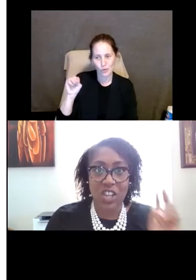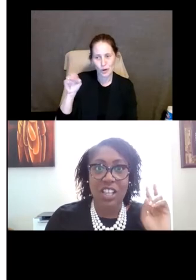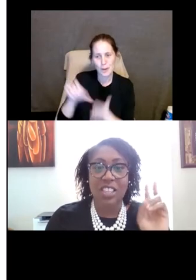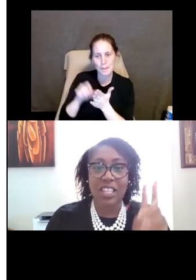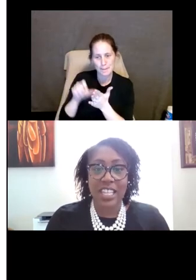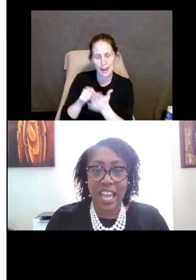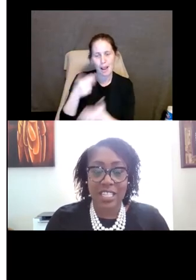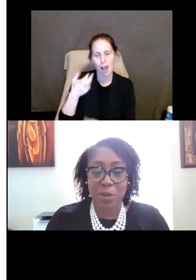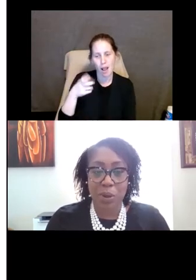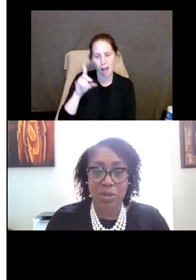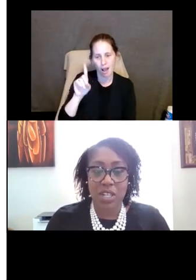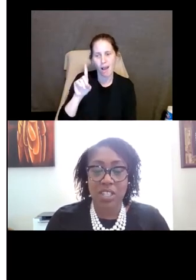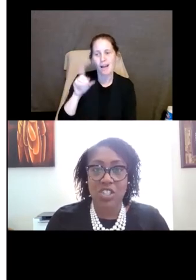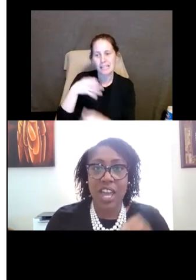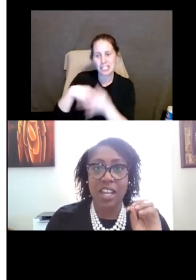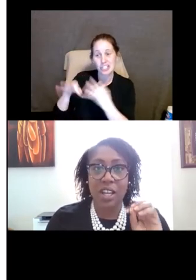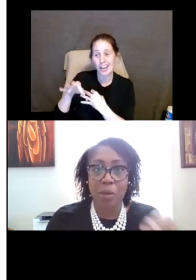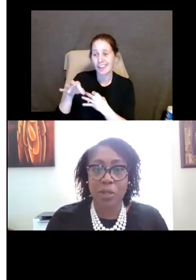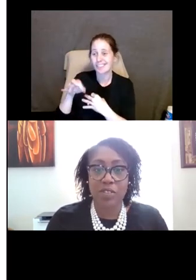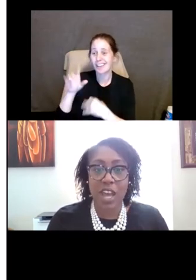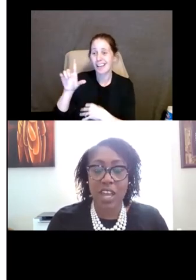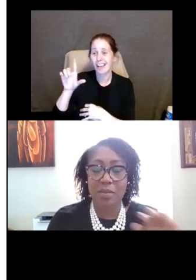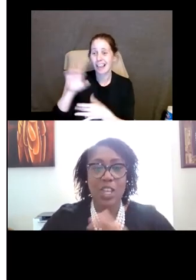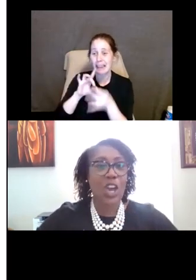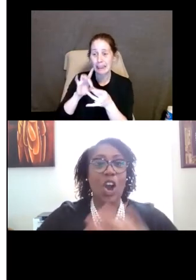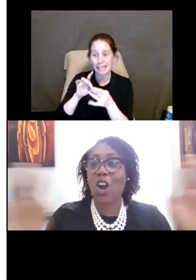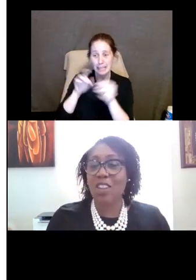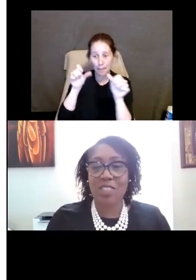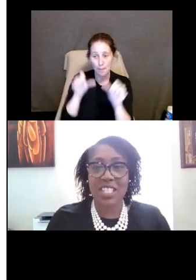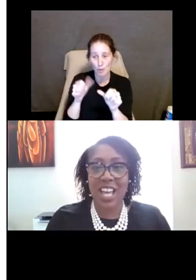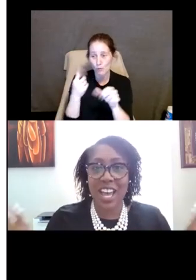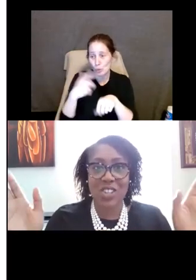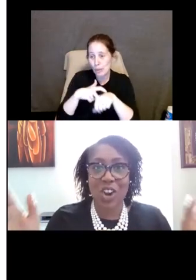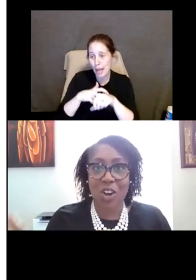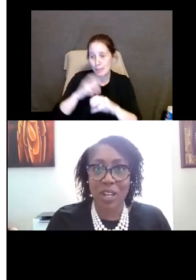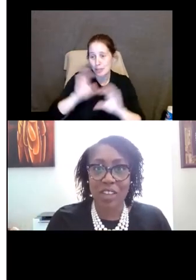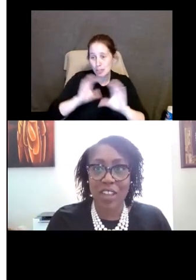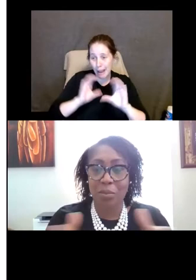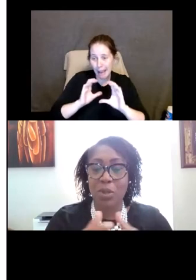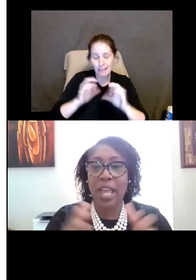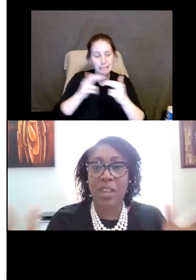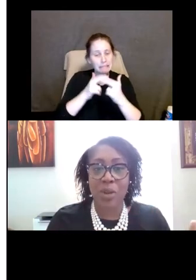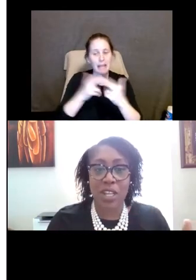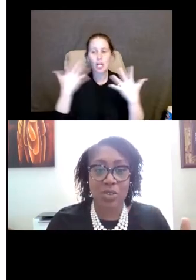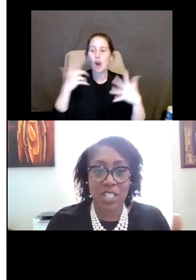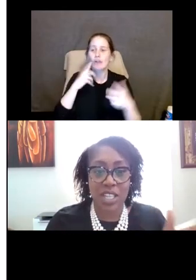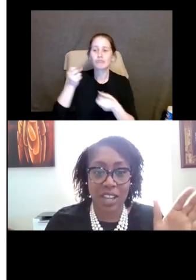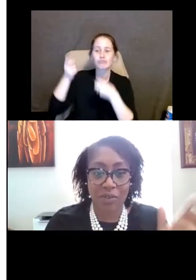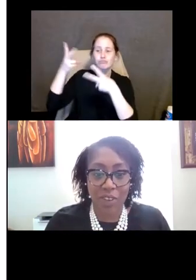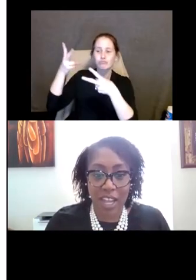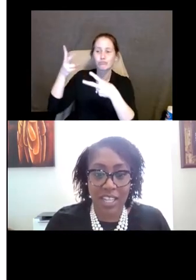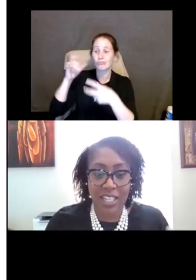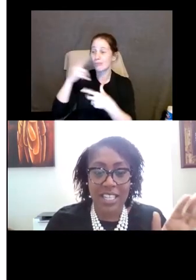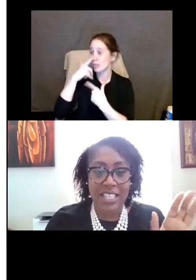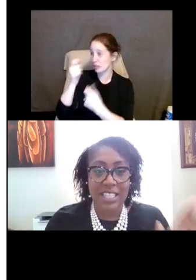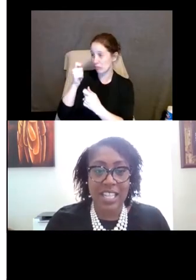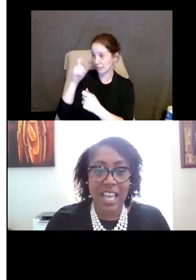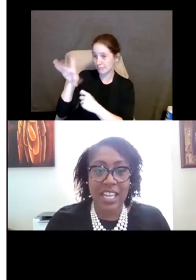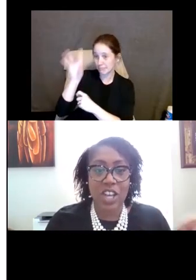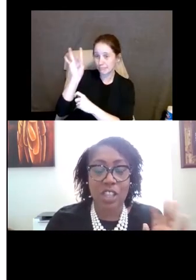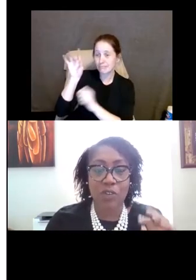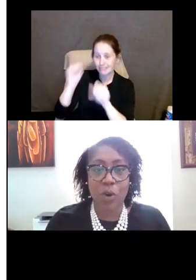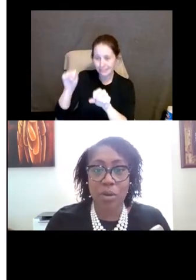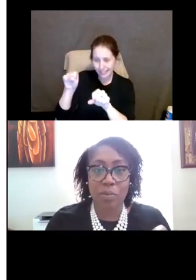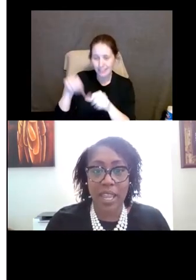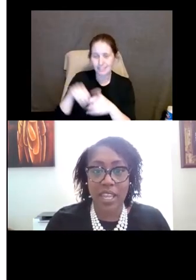Exchange. The link has been posted in the chat a couple of times. All of the slides are already available. Anyone interested can find the